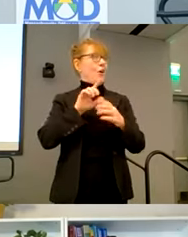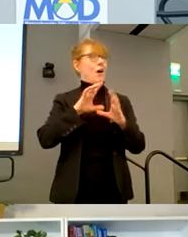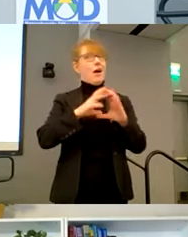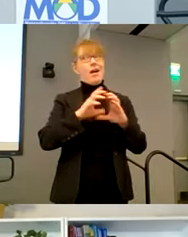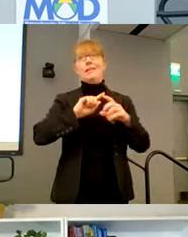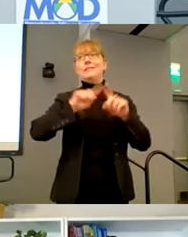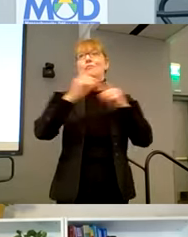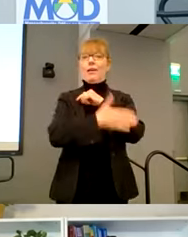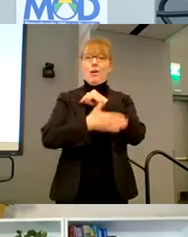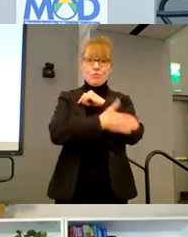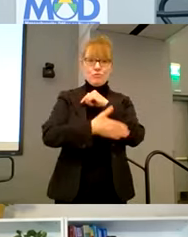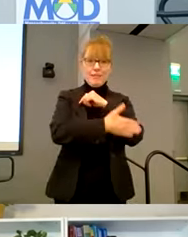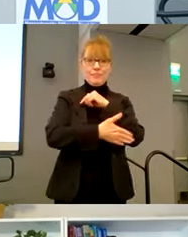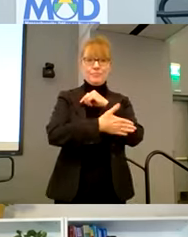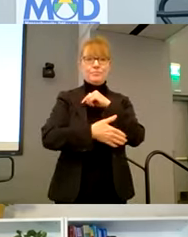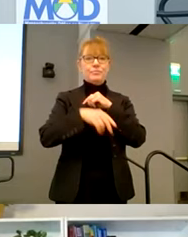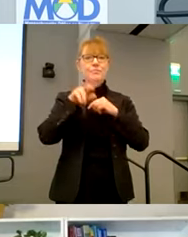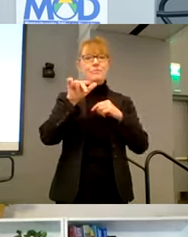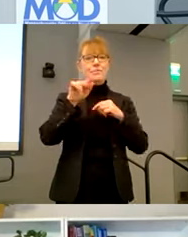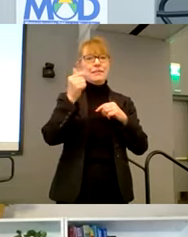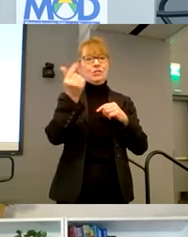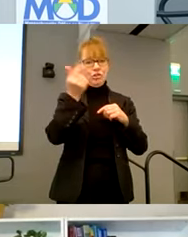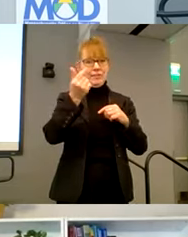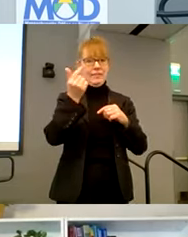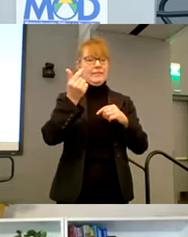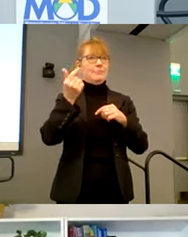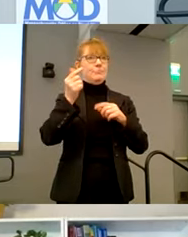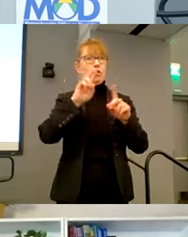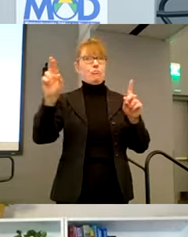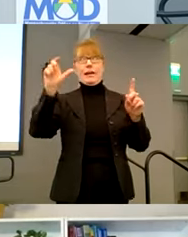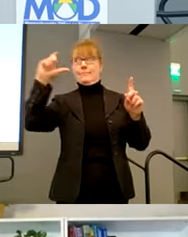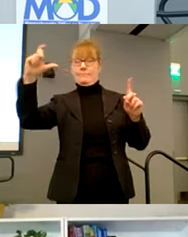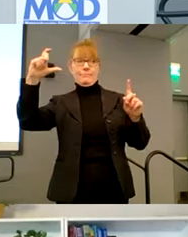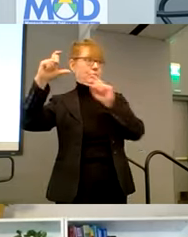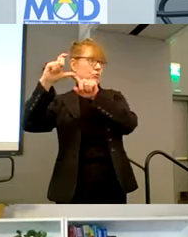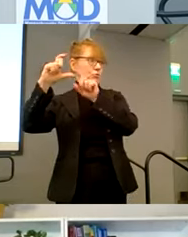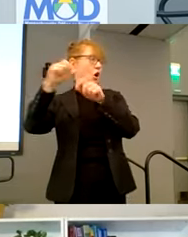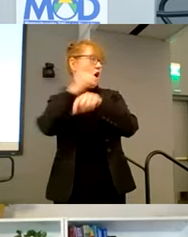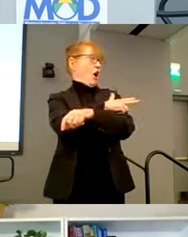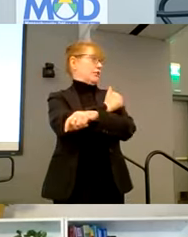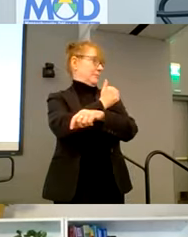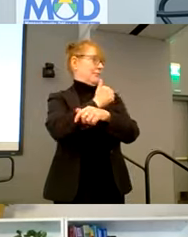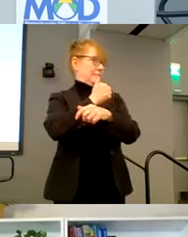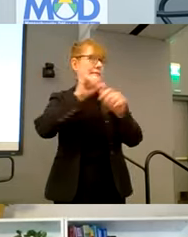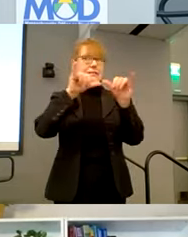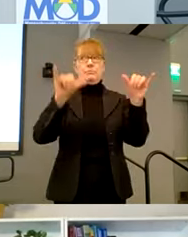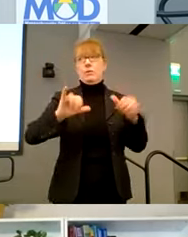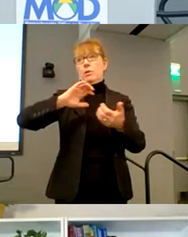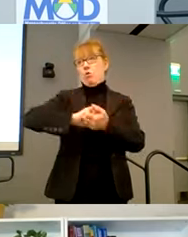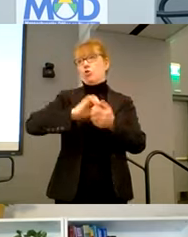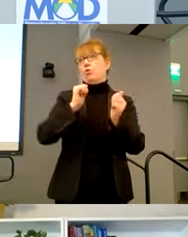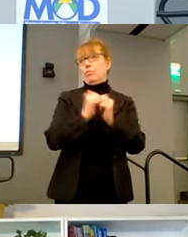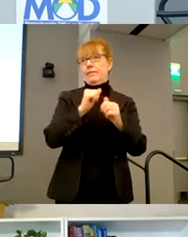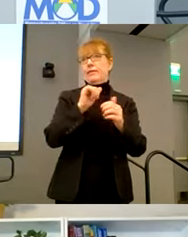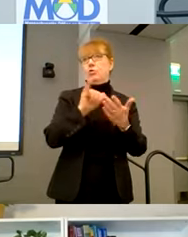Mina G up in, up in the top right, uh, through the hospital system we have it, uh, partnered with up in New York and